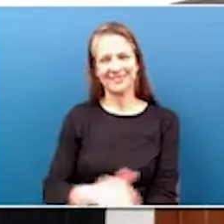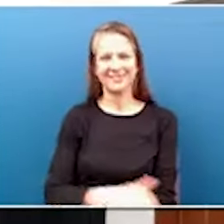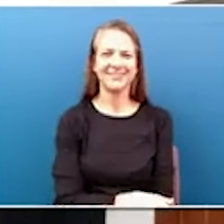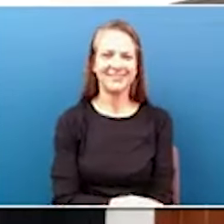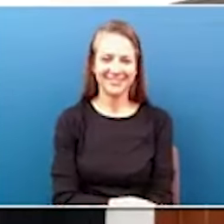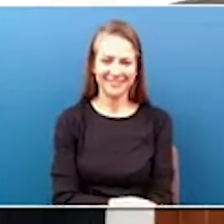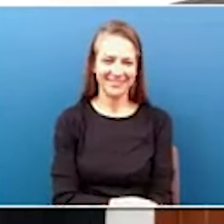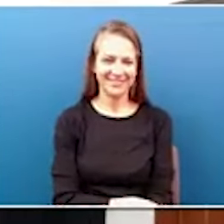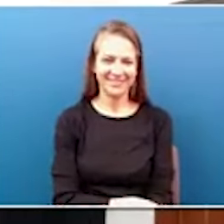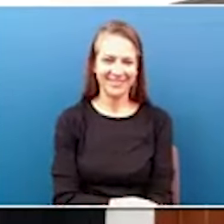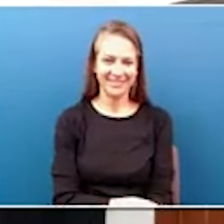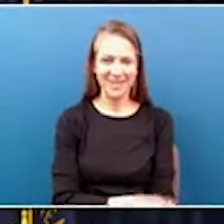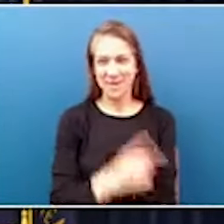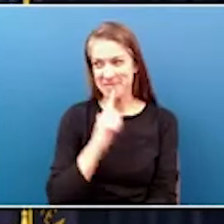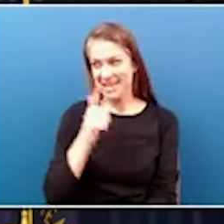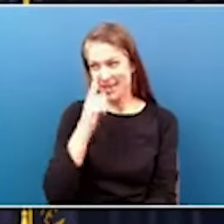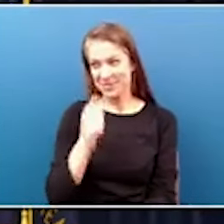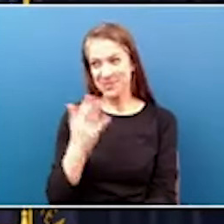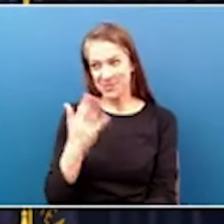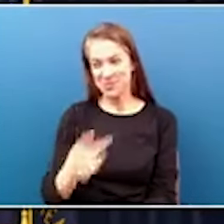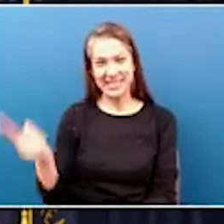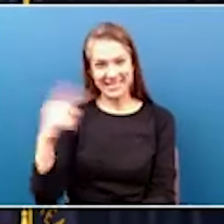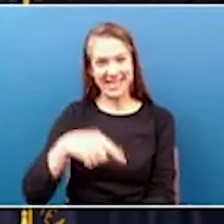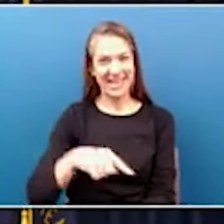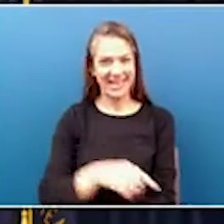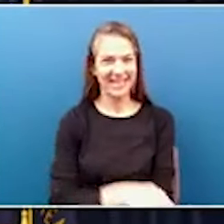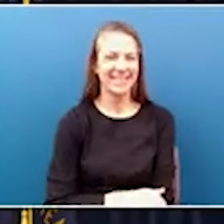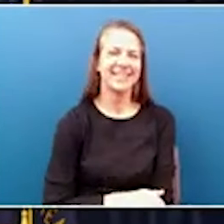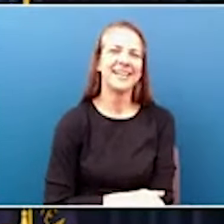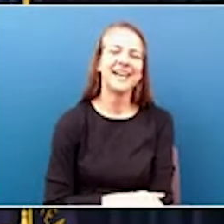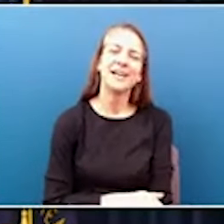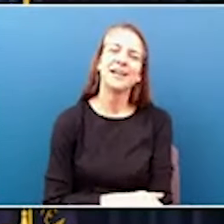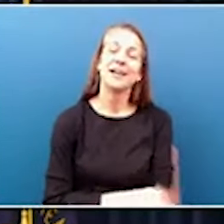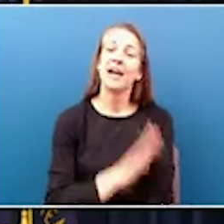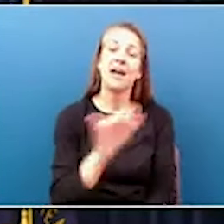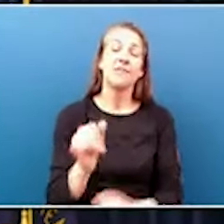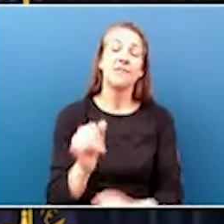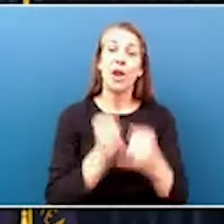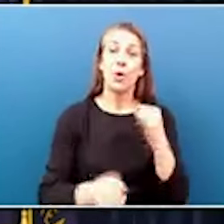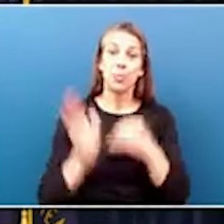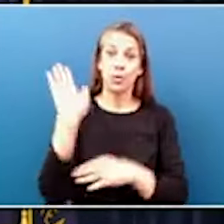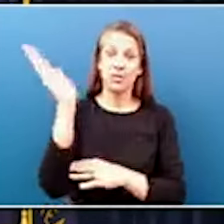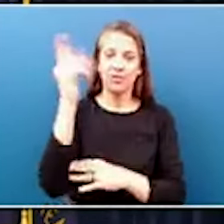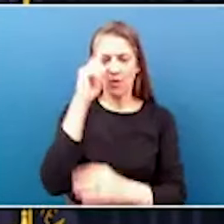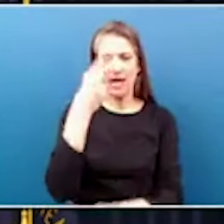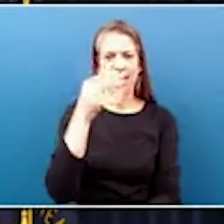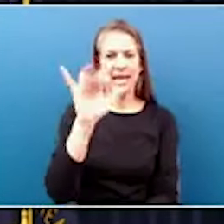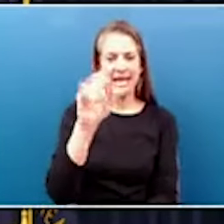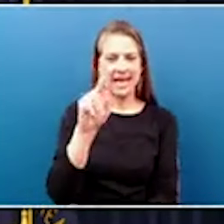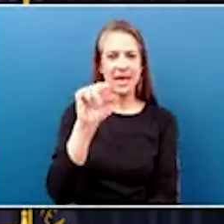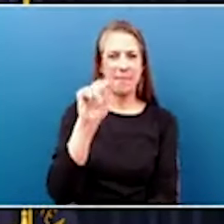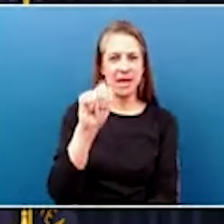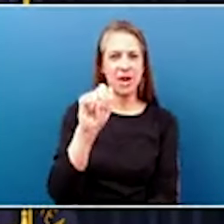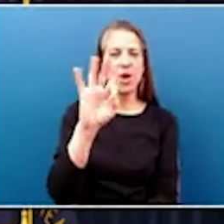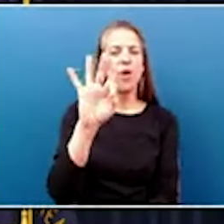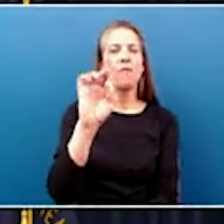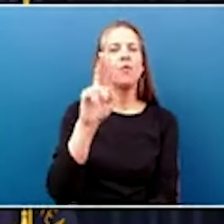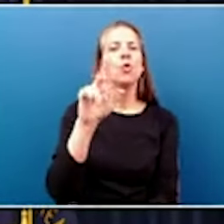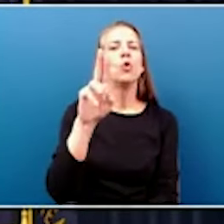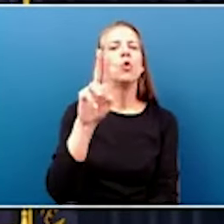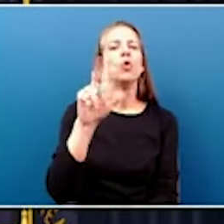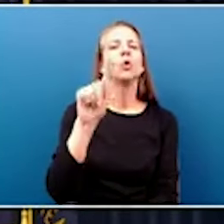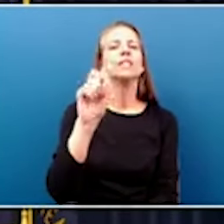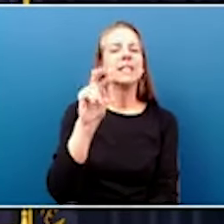That'd be interesting one day. Our final presentation today is for the Hickman Fulton County Riverport Authority. Last